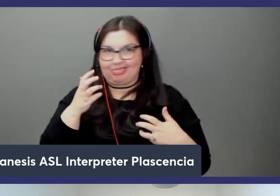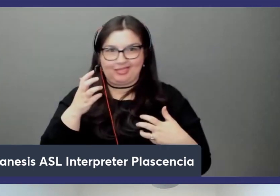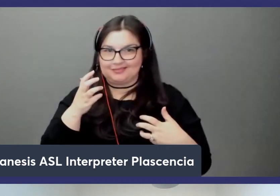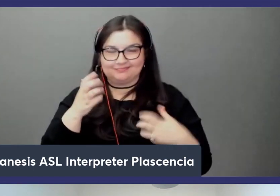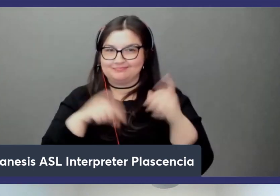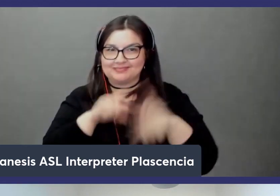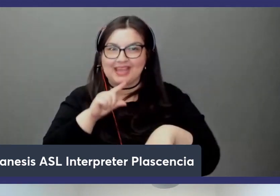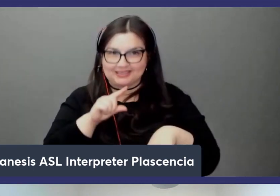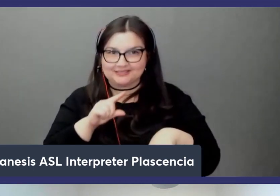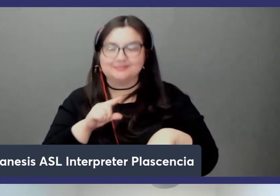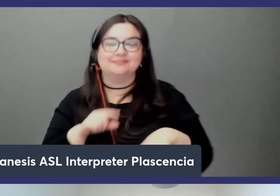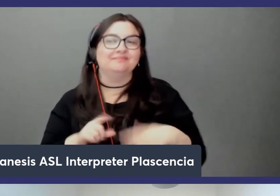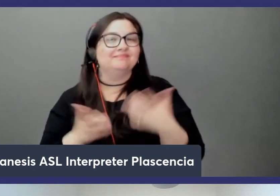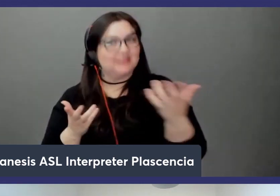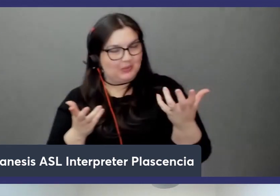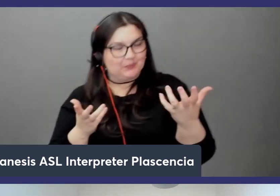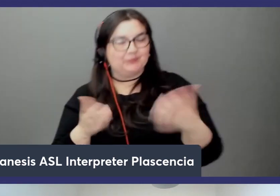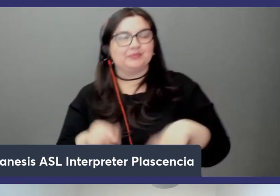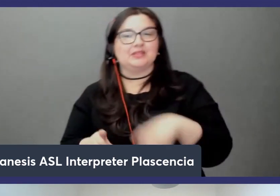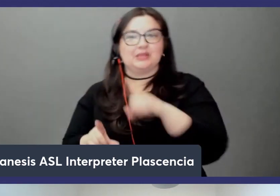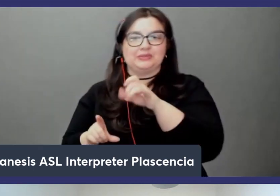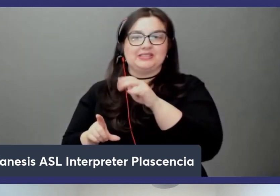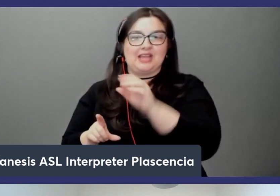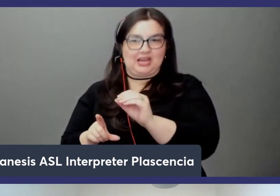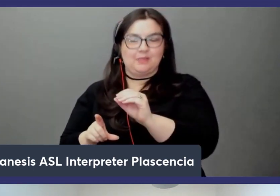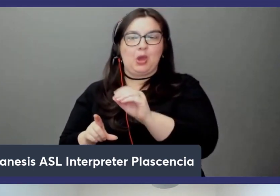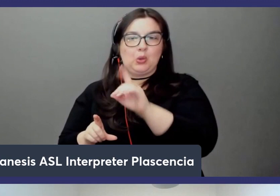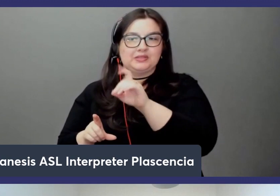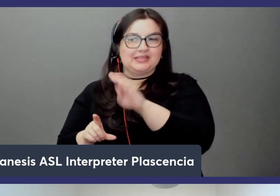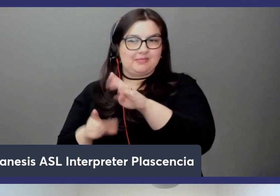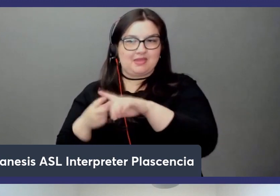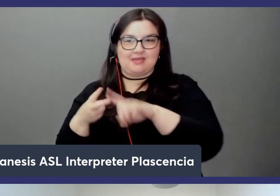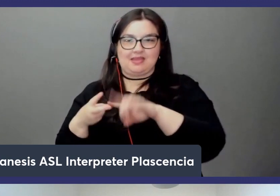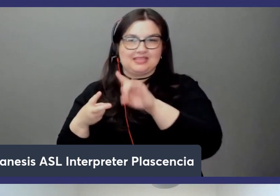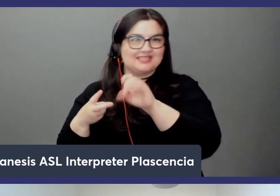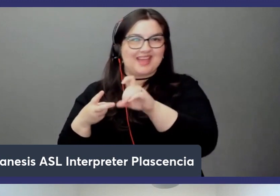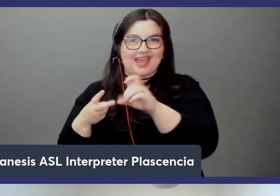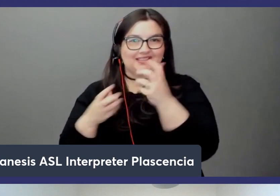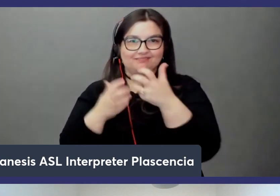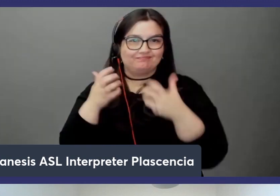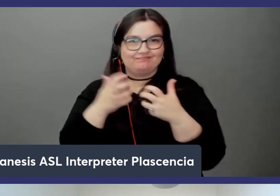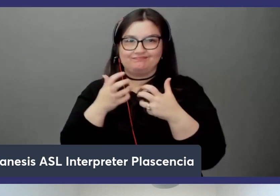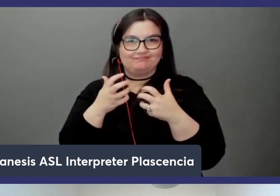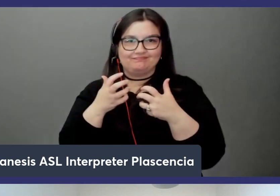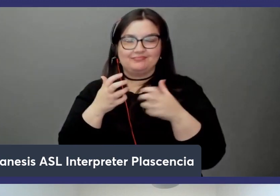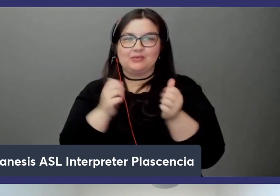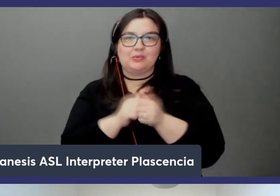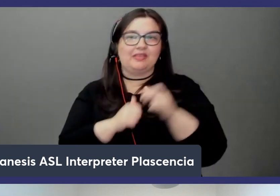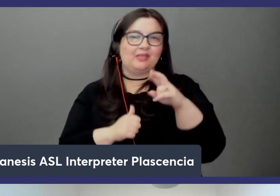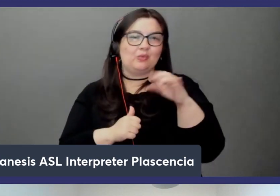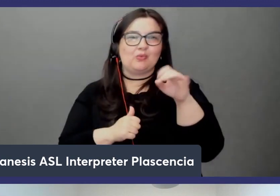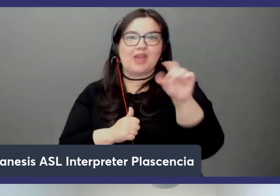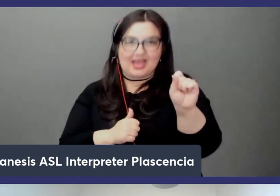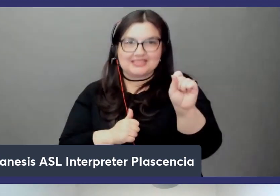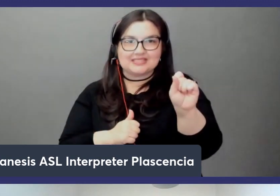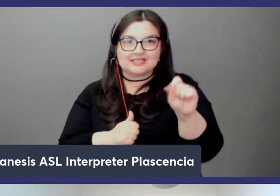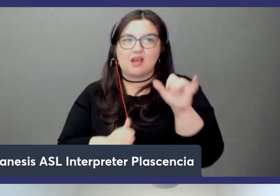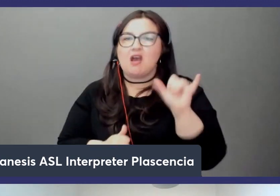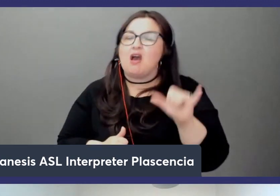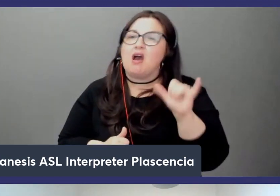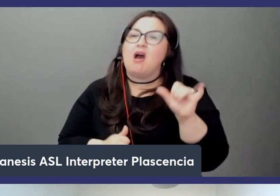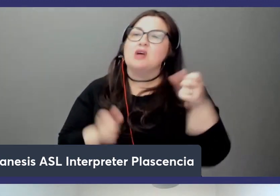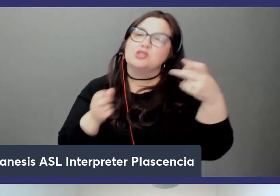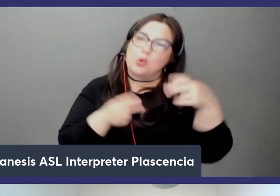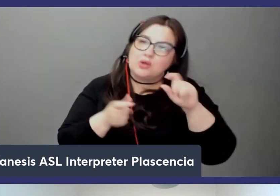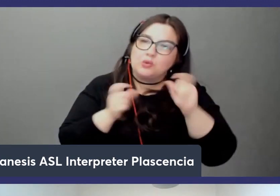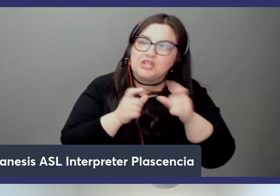you know you wouldn't be able to do that with dynamo db or dax you would have to do that with uh i'd have to do code changes at that point right whereas this is just switching